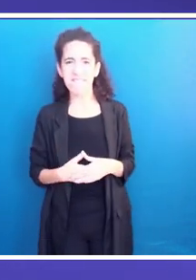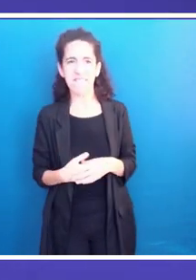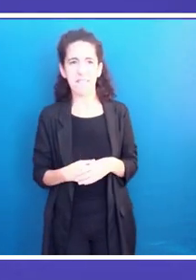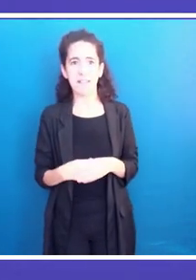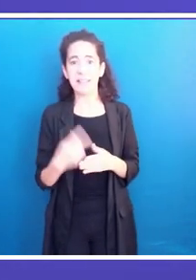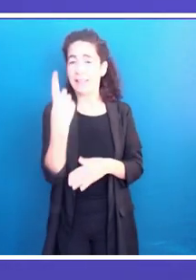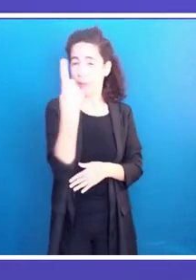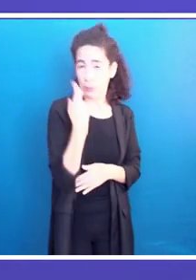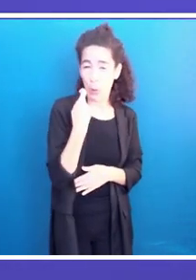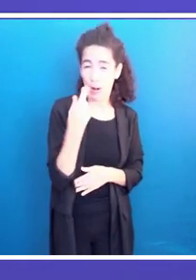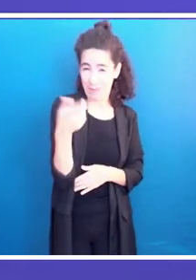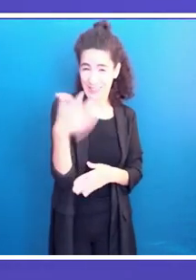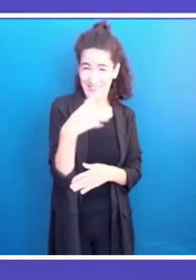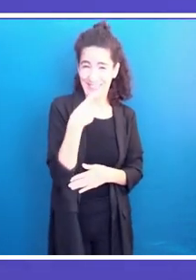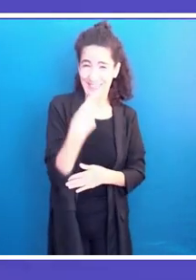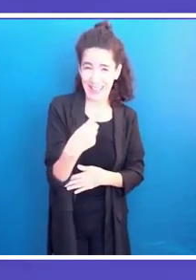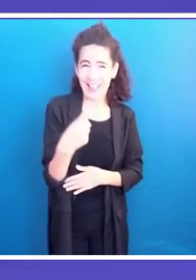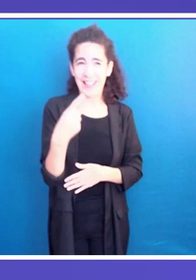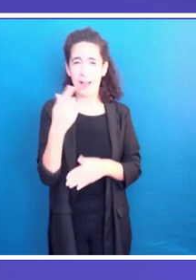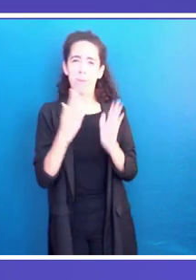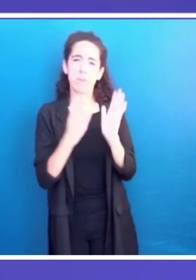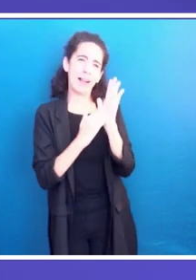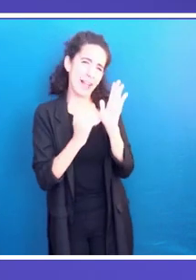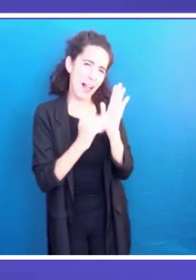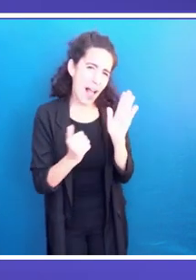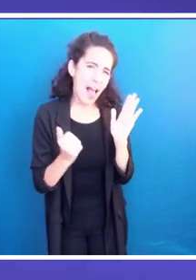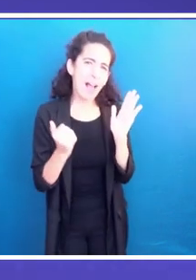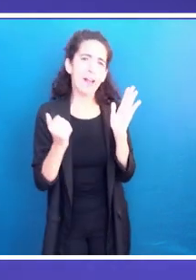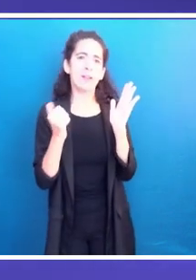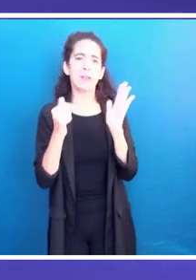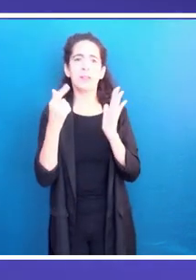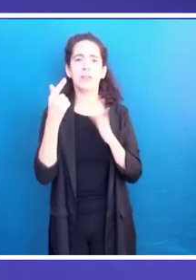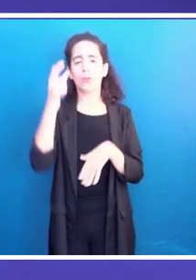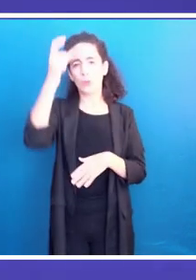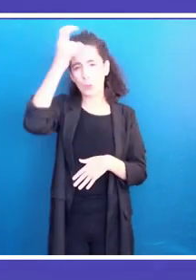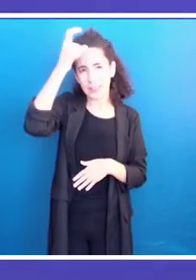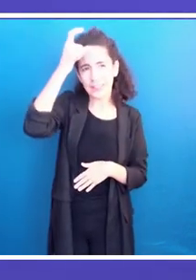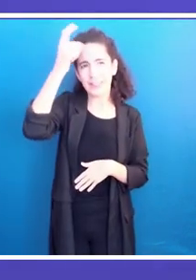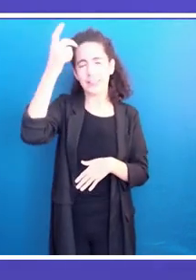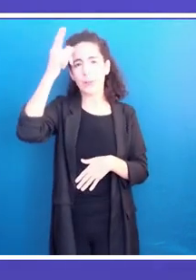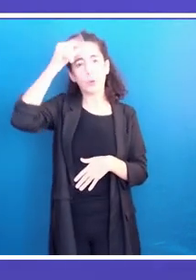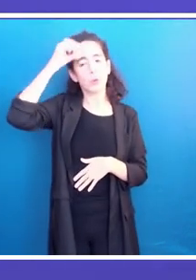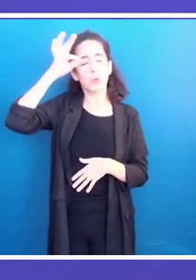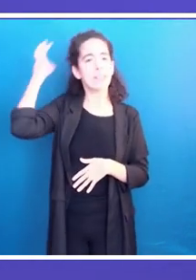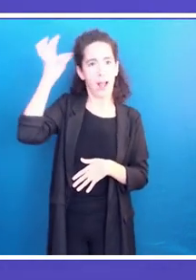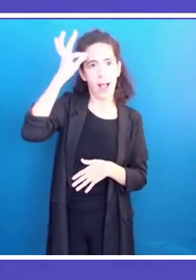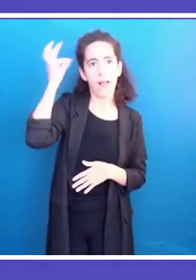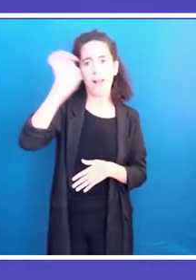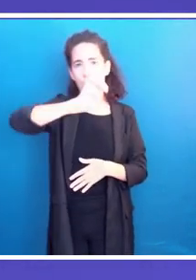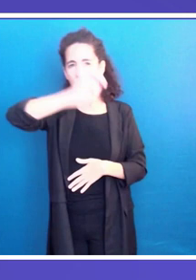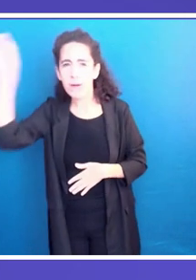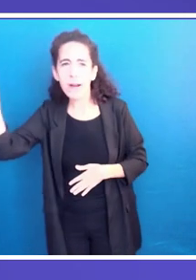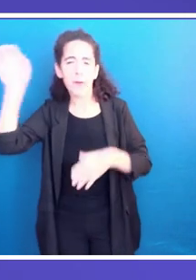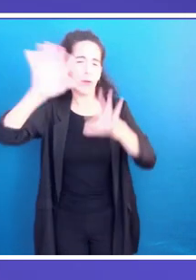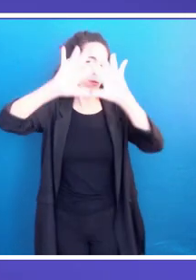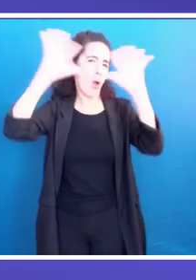it is important that women are leading because women in moments of crisis such as the COVID